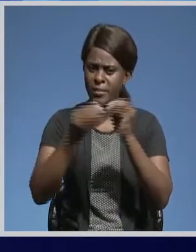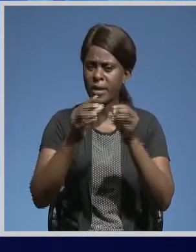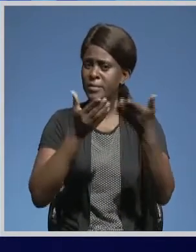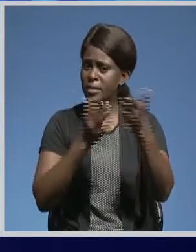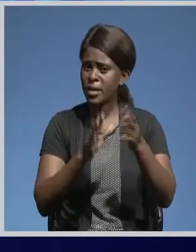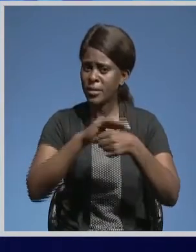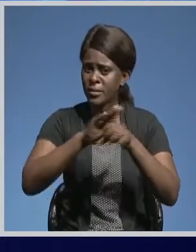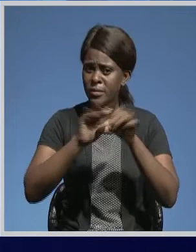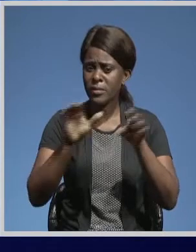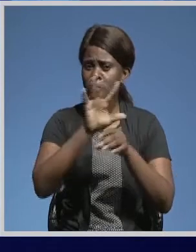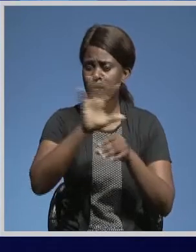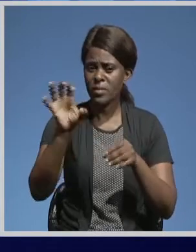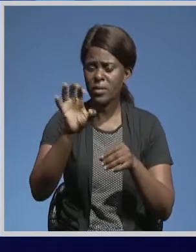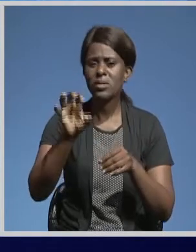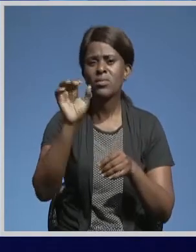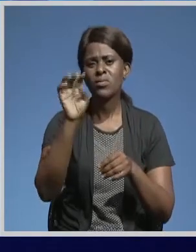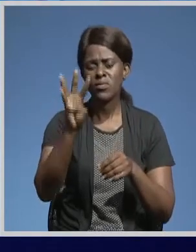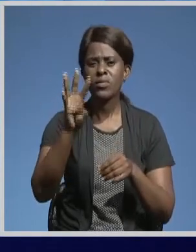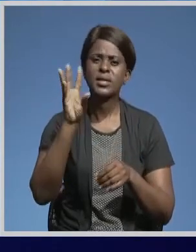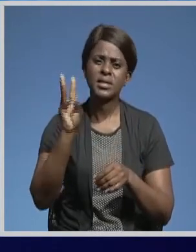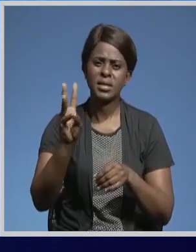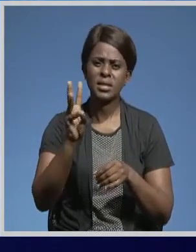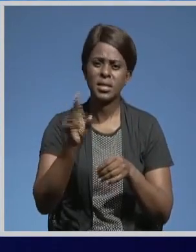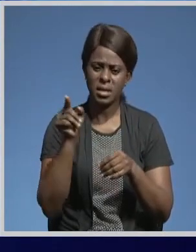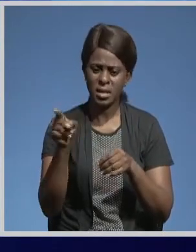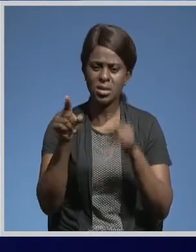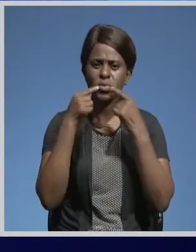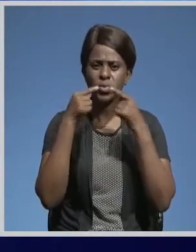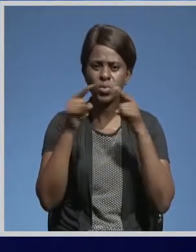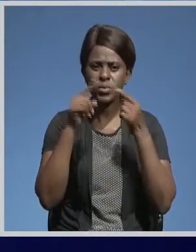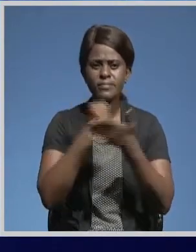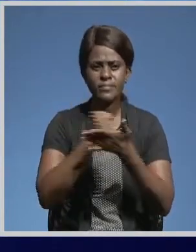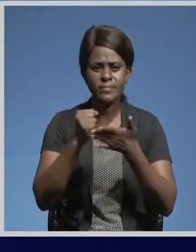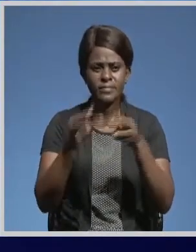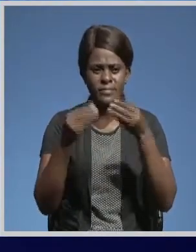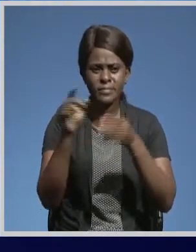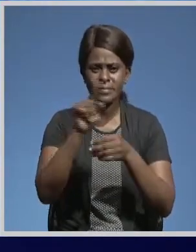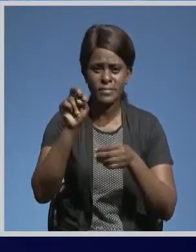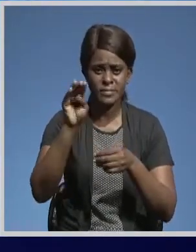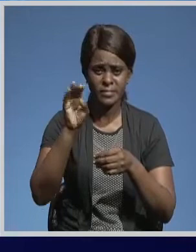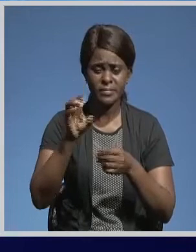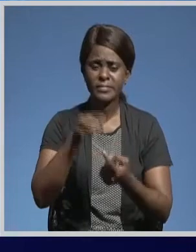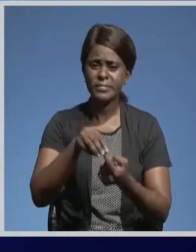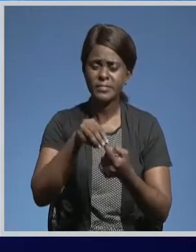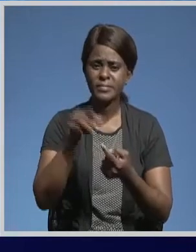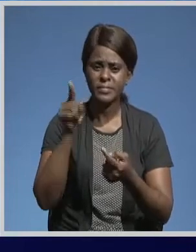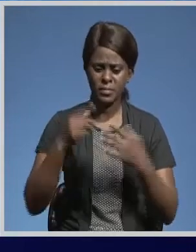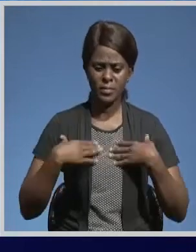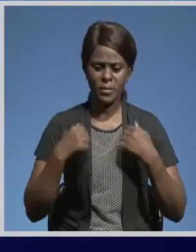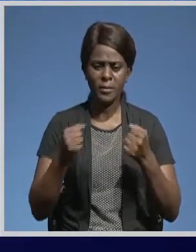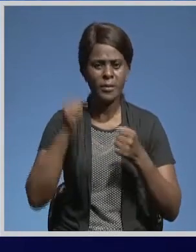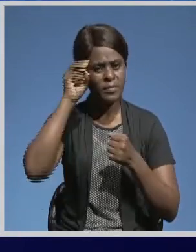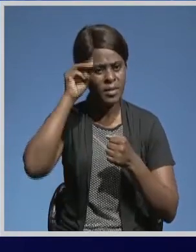deaths to 546. This is contained in a statement released to ZNBC News by the health